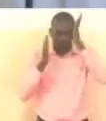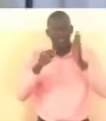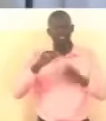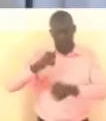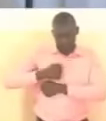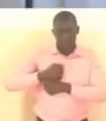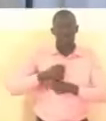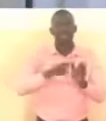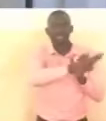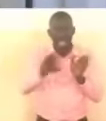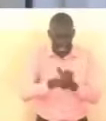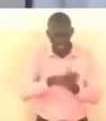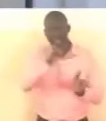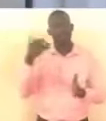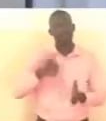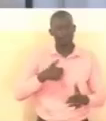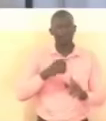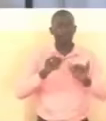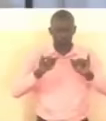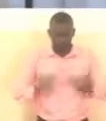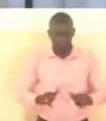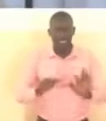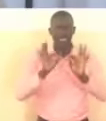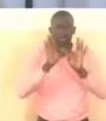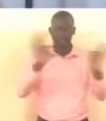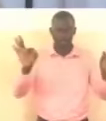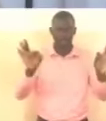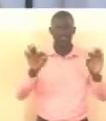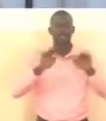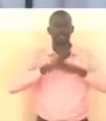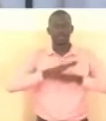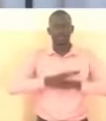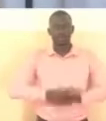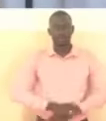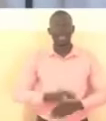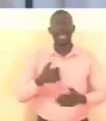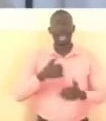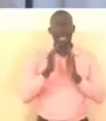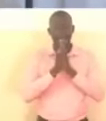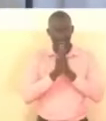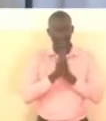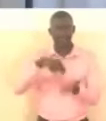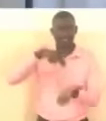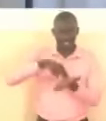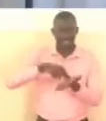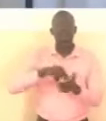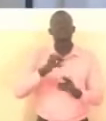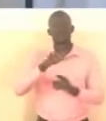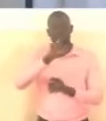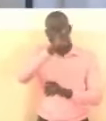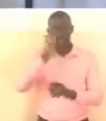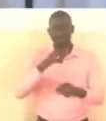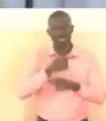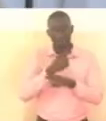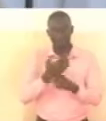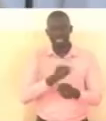and the people to maintain order and stability i pledge to stand for the cause of the nation